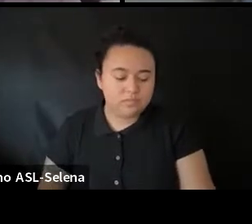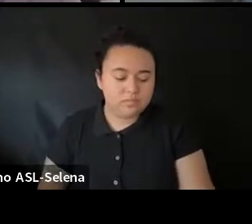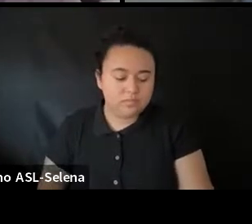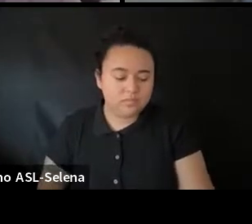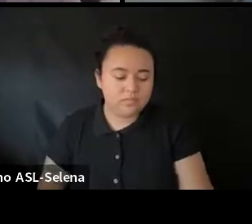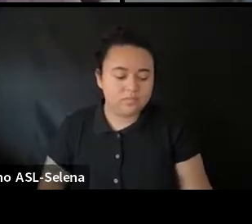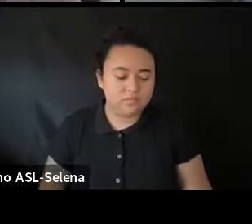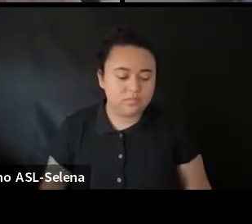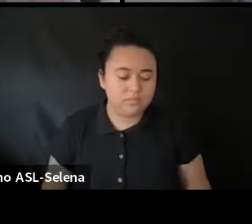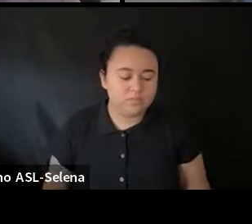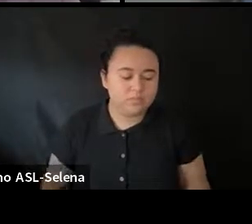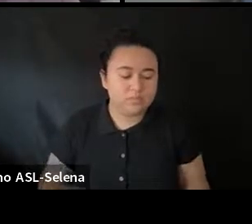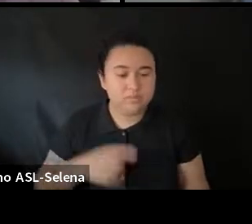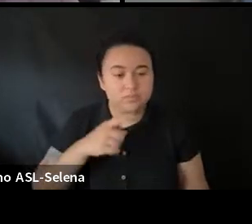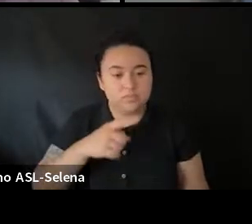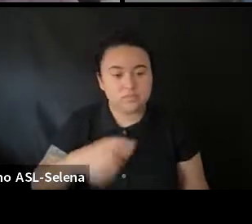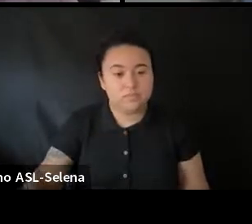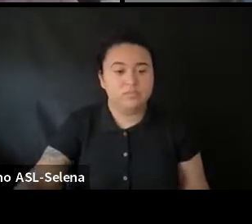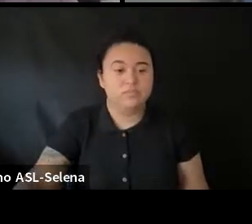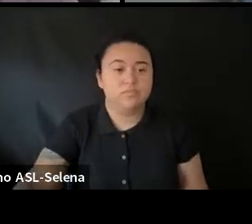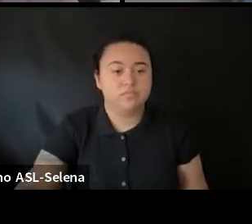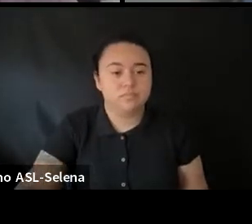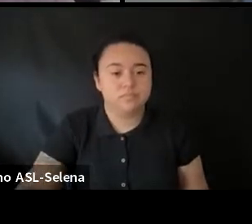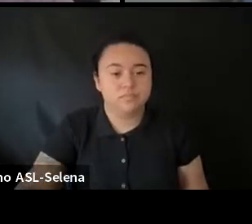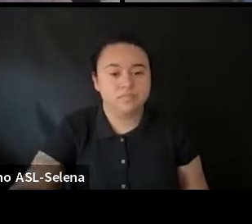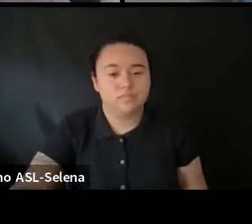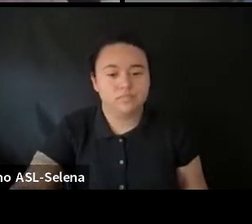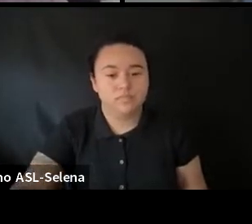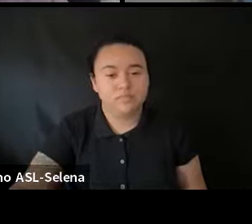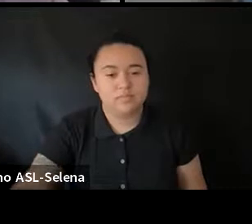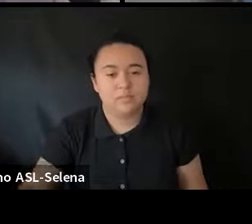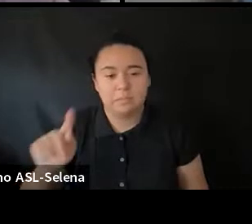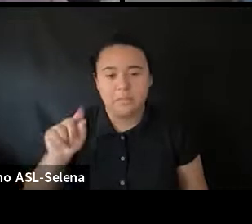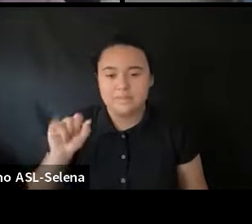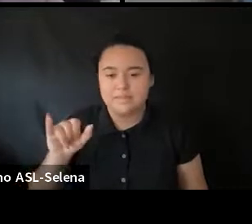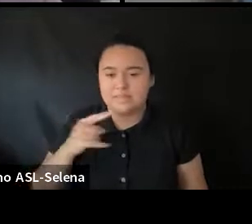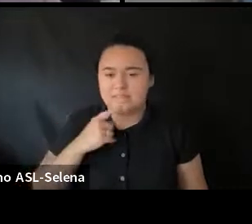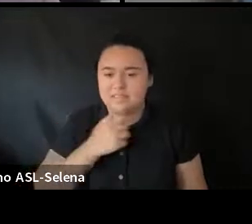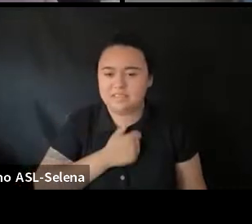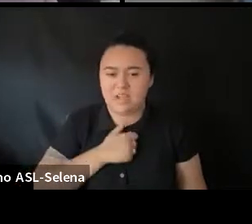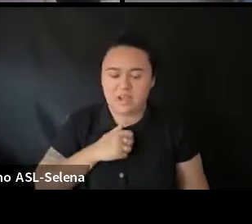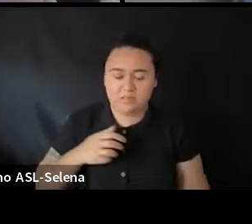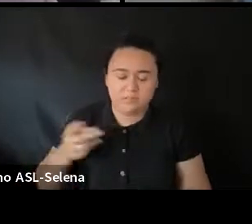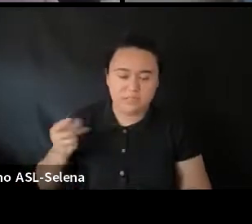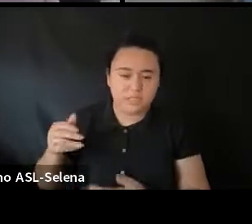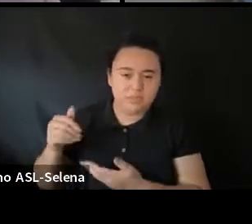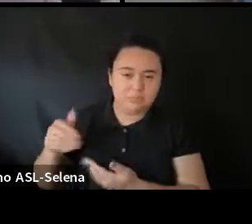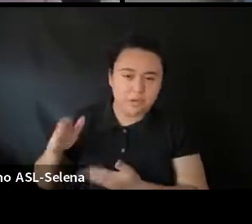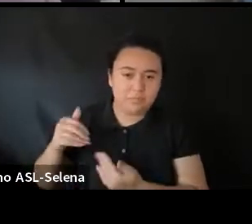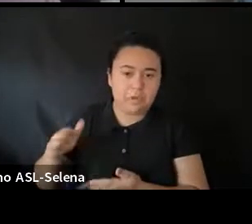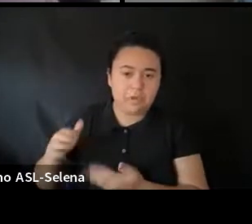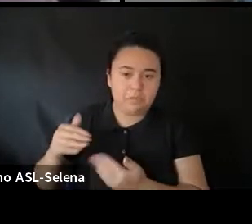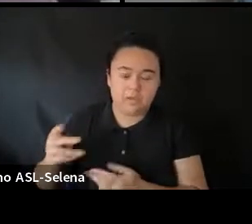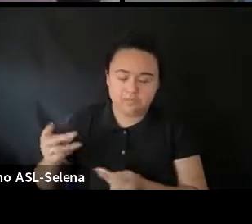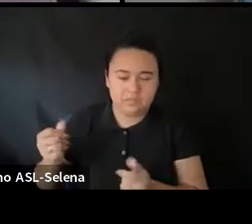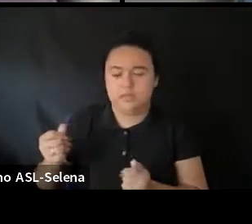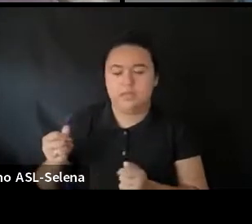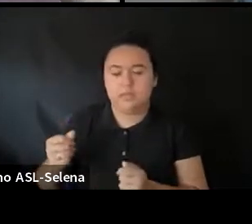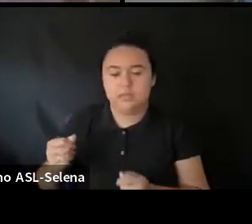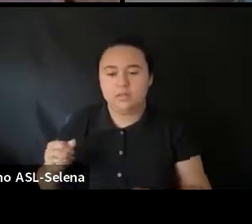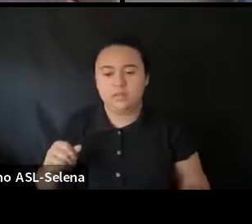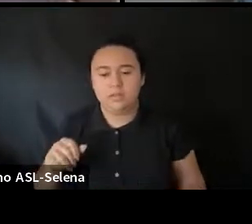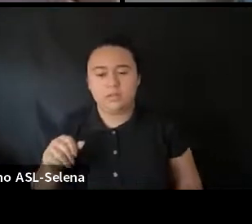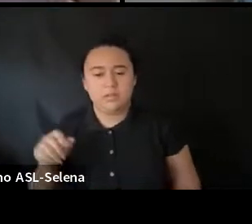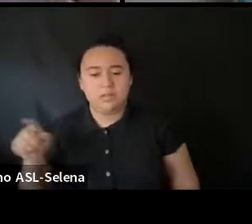Sorry everybody. just got a whole bunch of. Dogs barking in my house. Sorry about that. Um. I just like to quickly